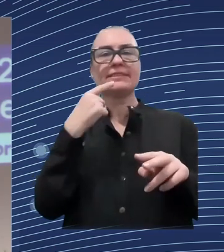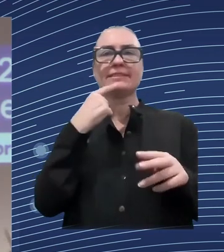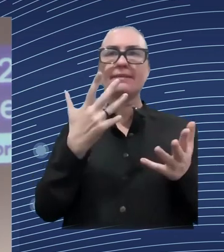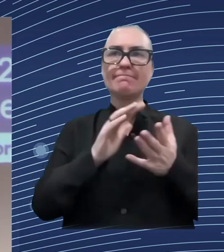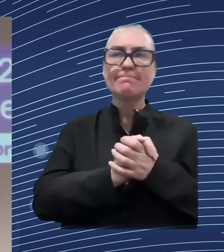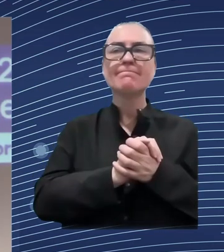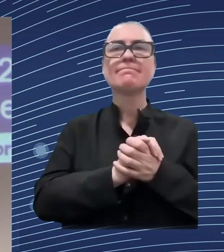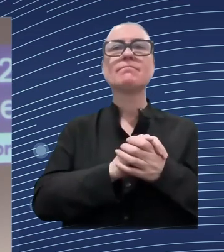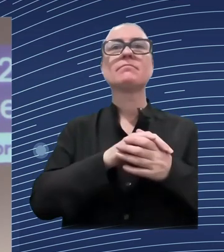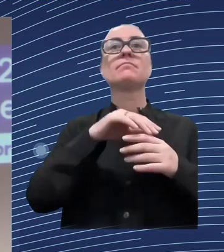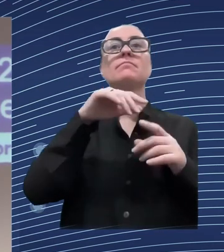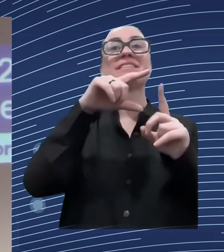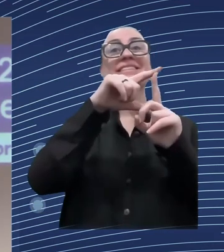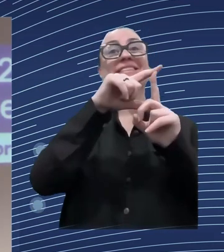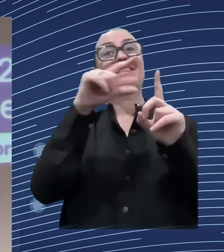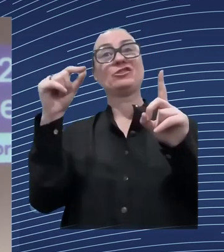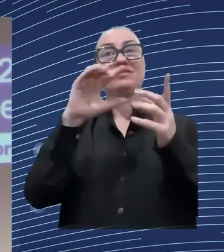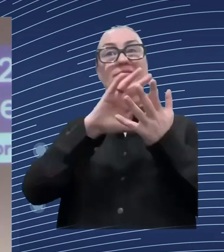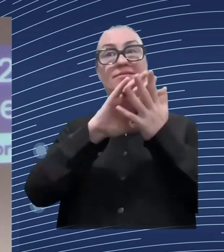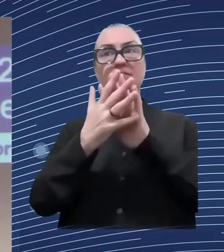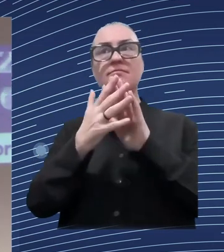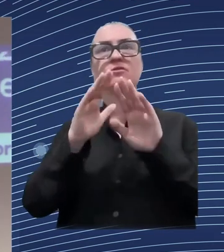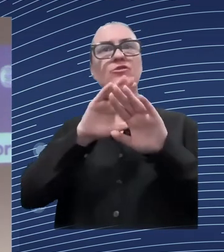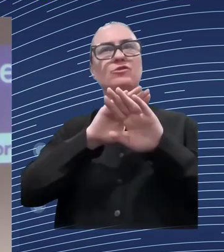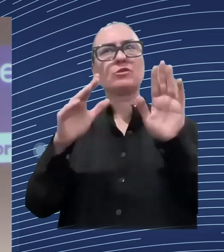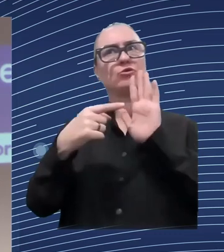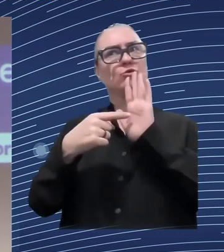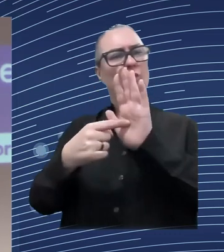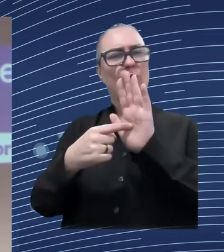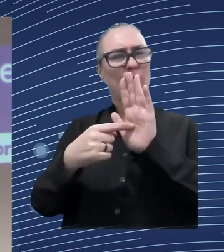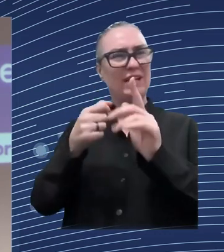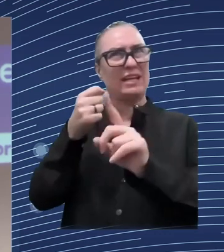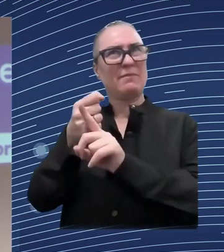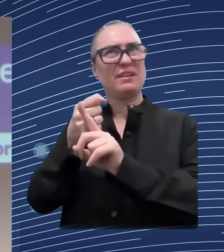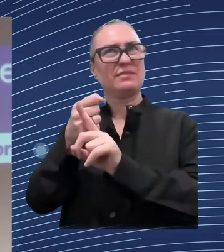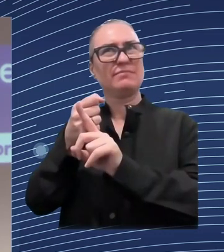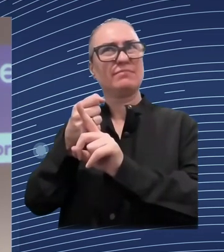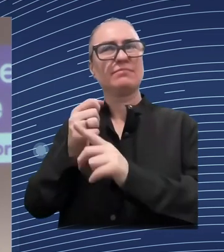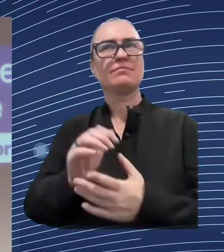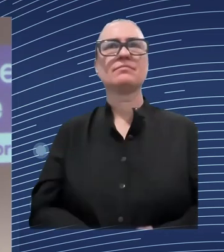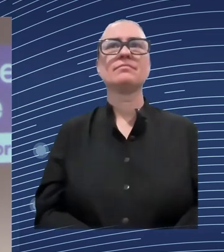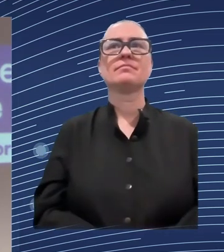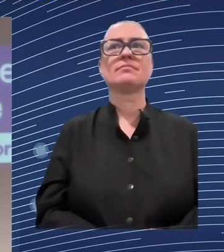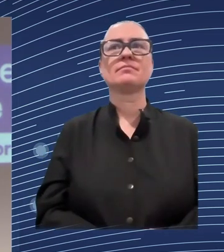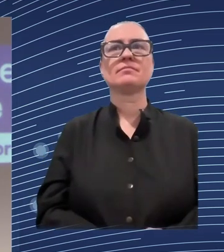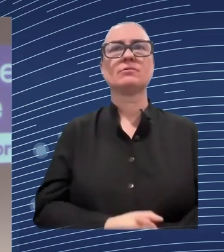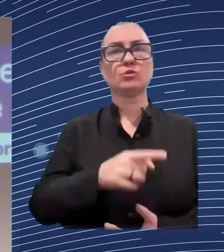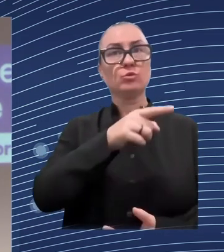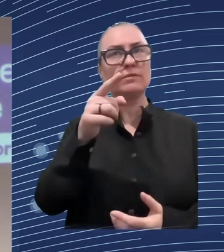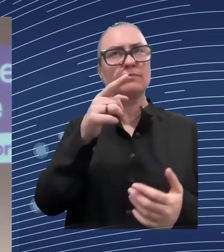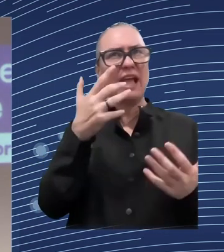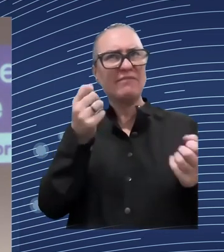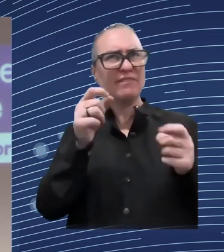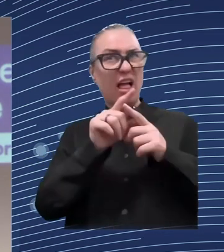And there was, at least this is what we get, some time of adaptation to the change in